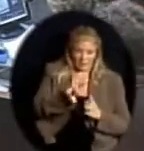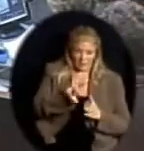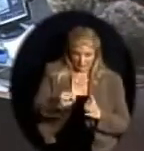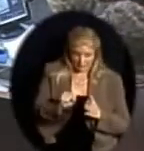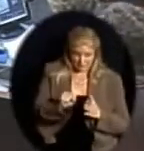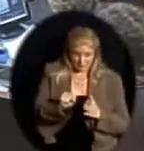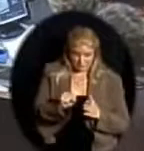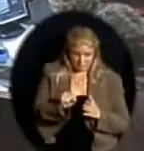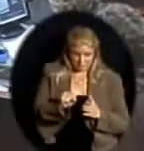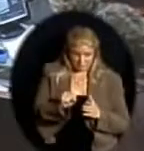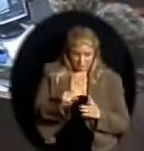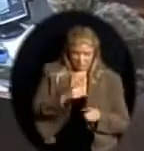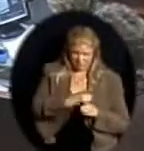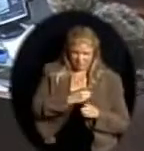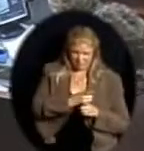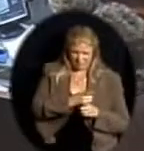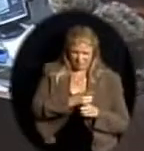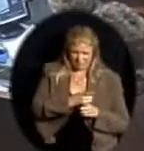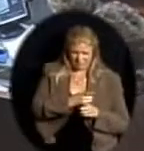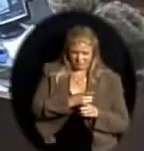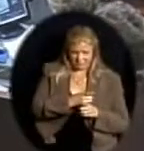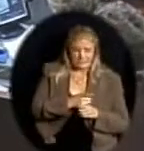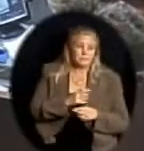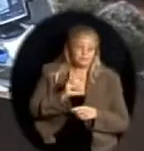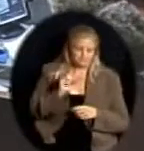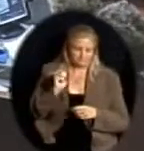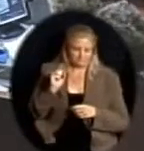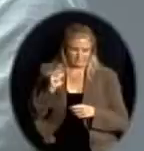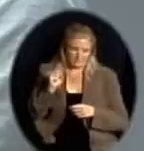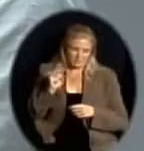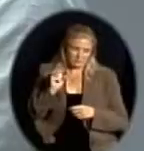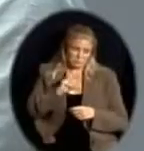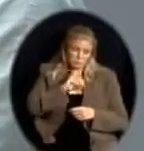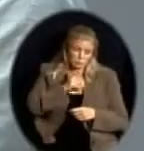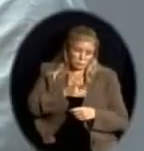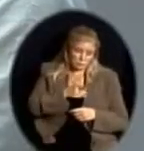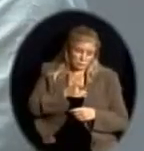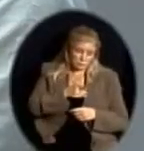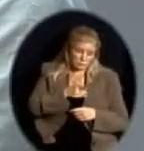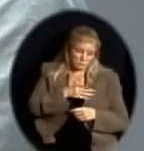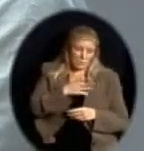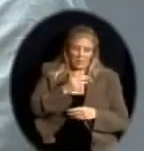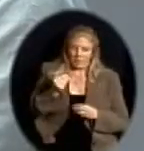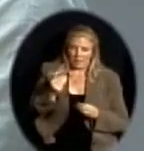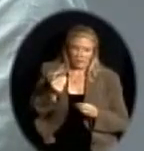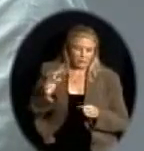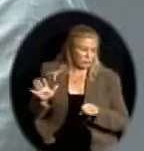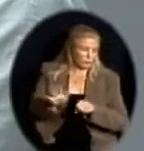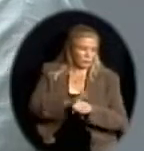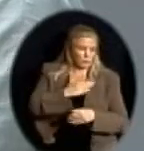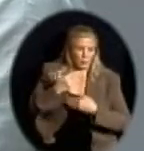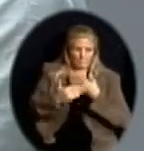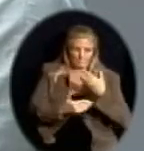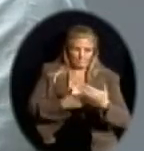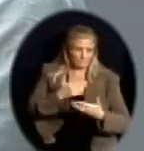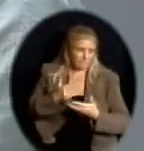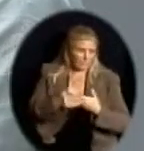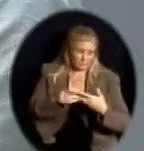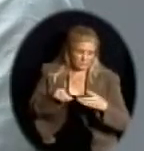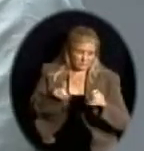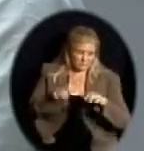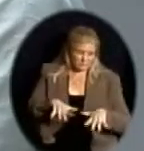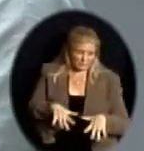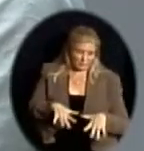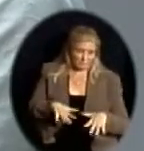a true understanding Yes. That's a true statement. And the entire assessment process, the tests in that state themselves may be